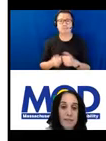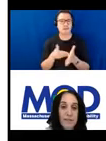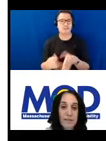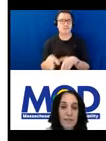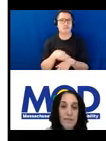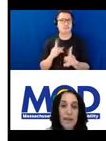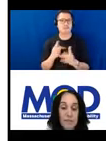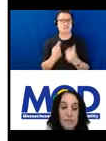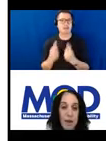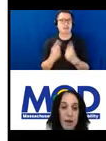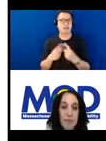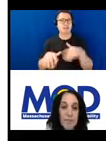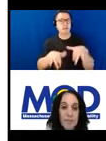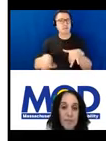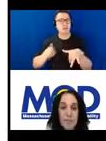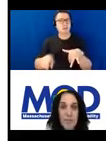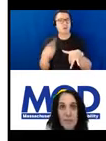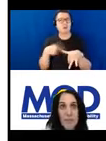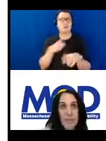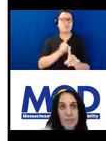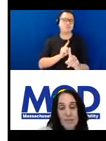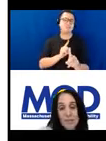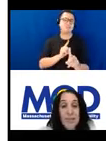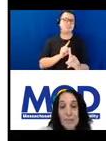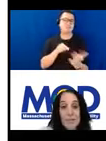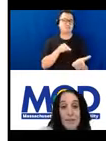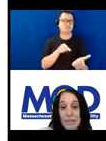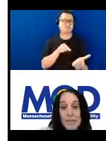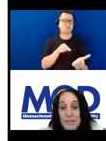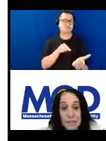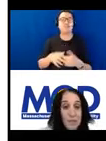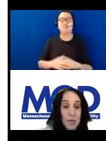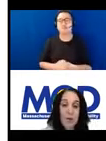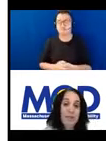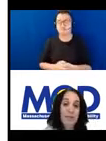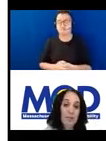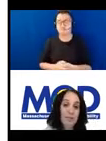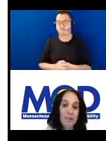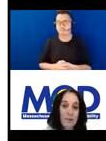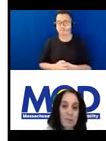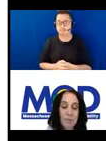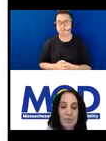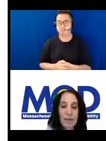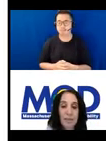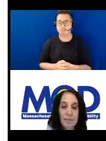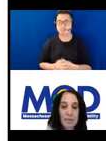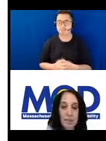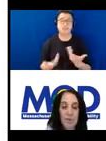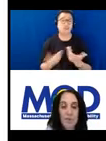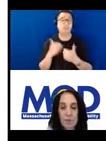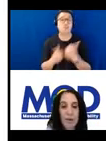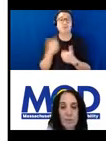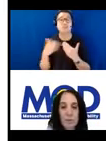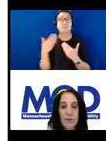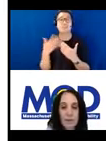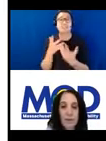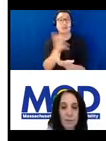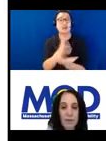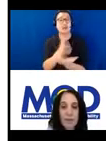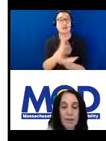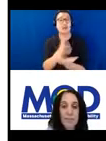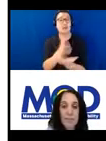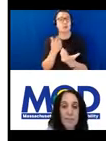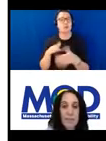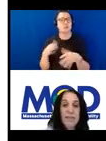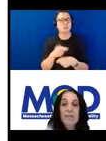around these topics that just discuss the very easiest accommodations that could be provided. For example, we want to make it a little